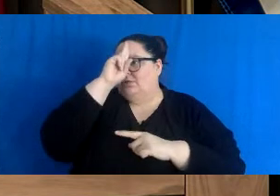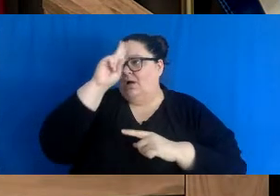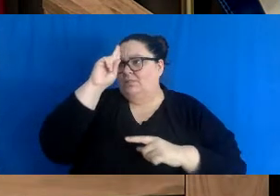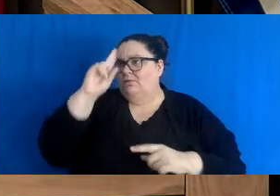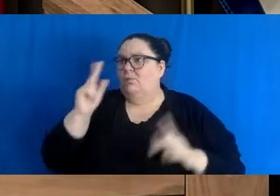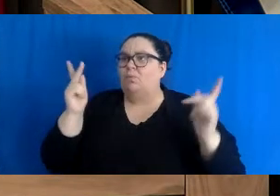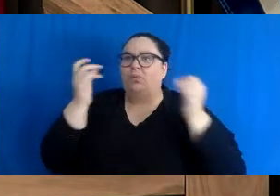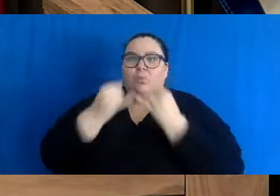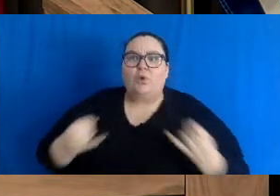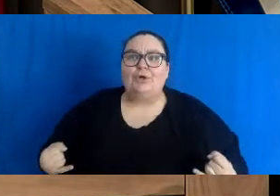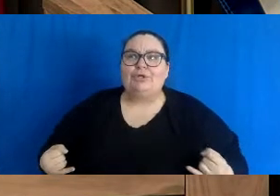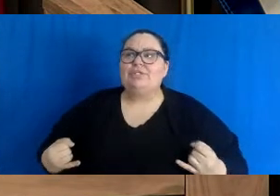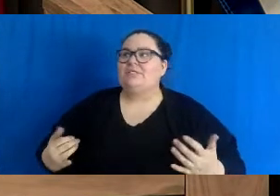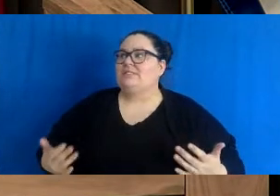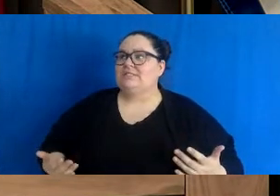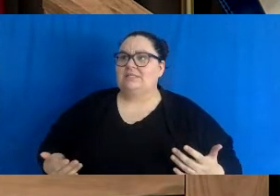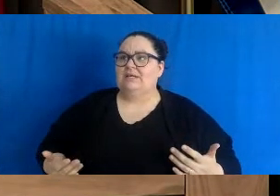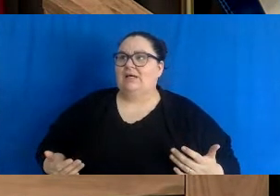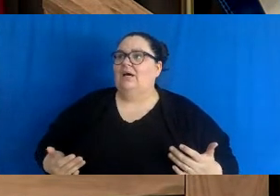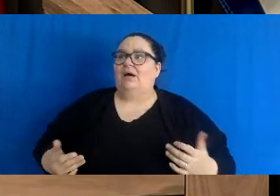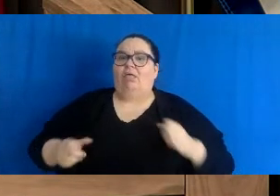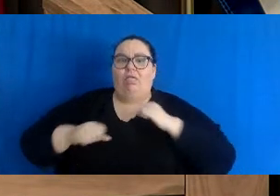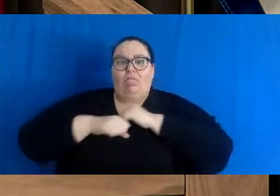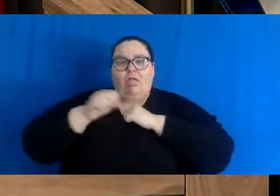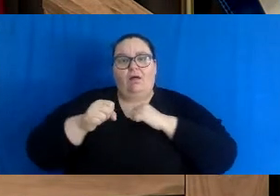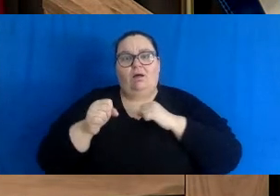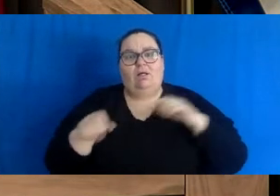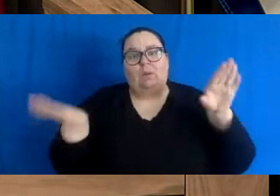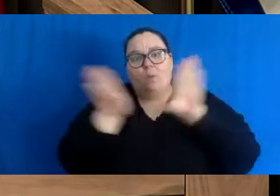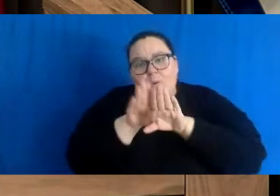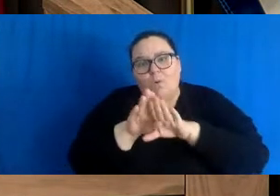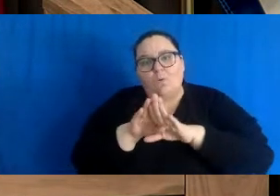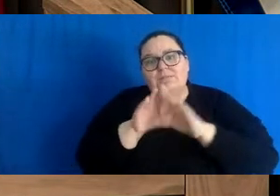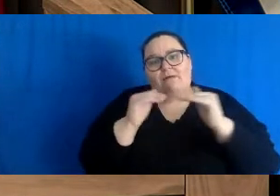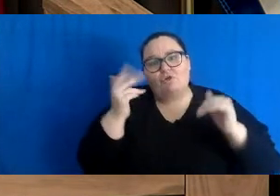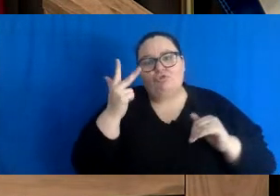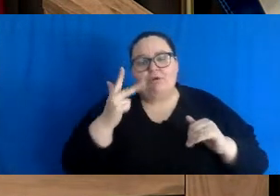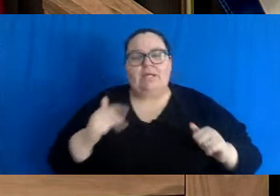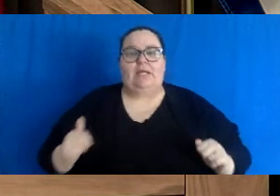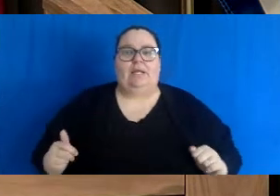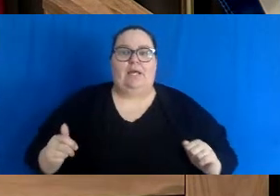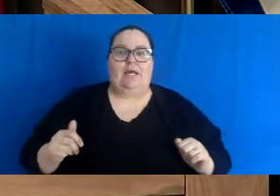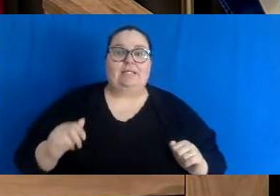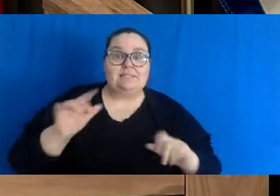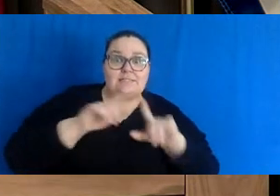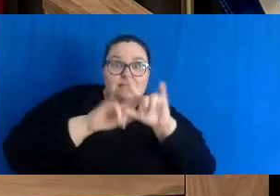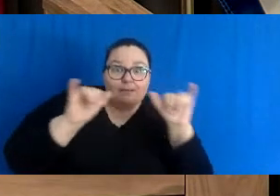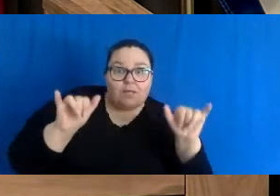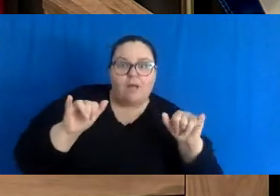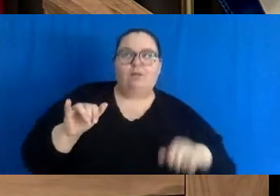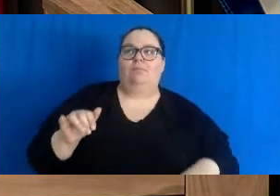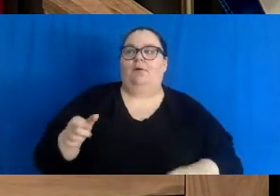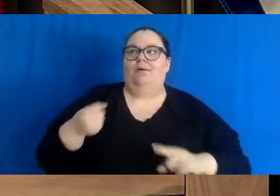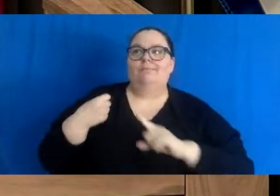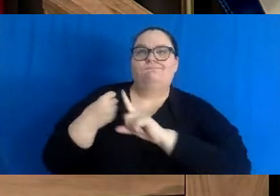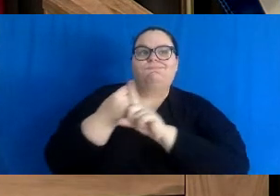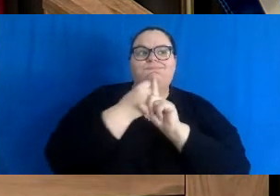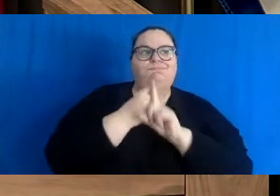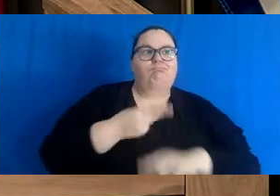longer to recover. And in the same time, having a very significant risk of impacting other